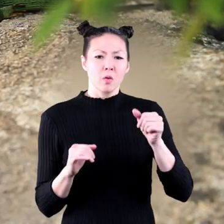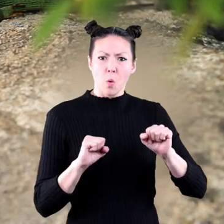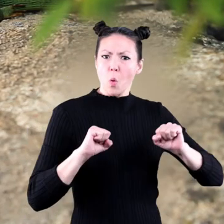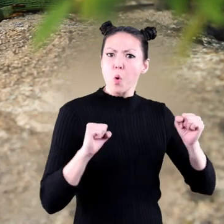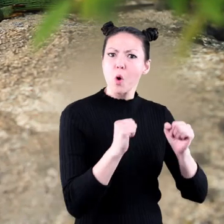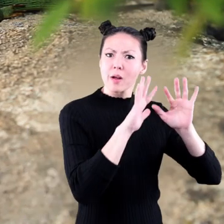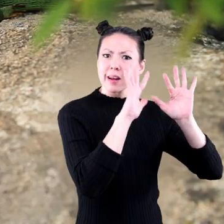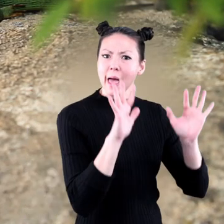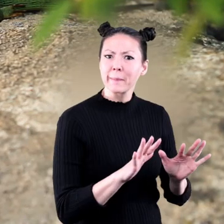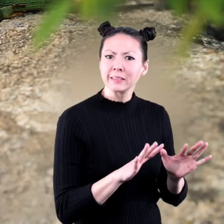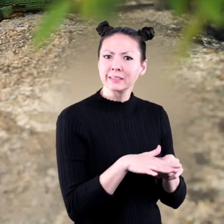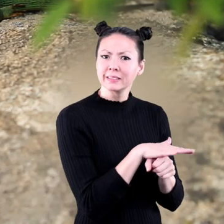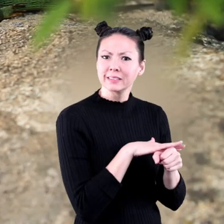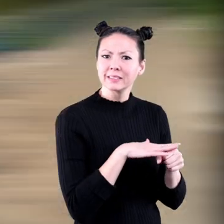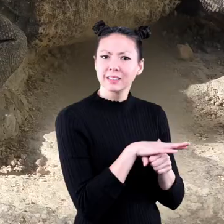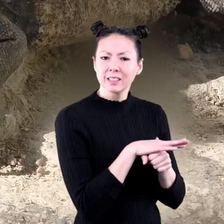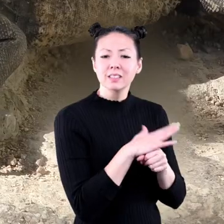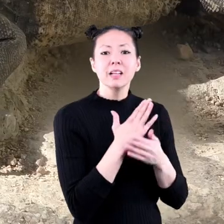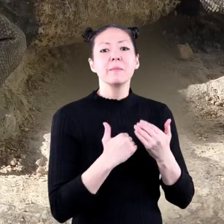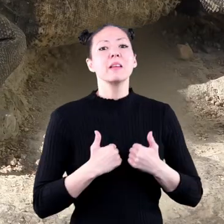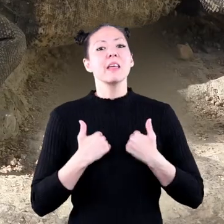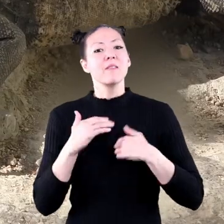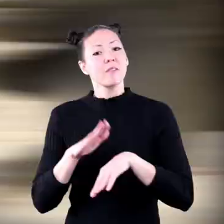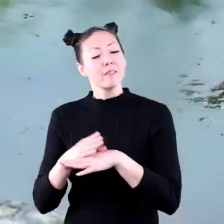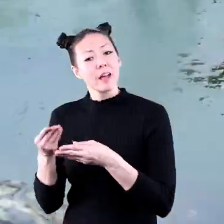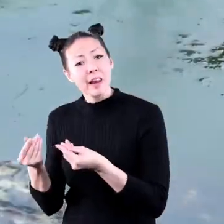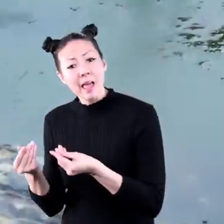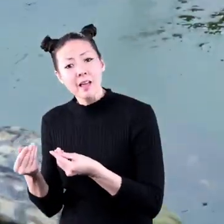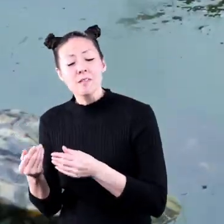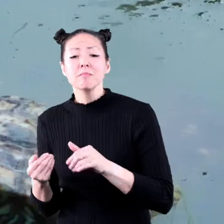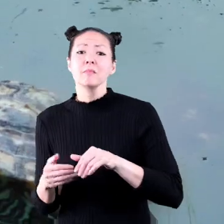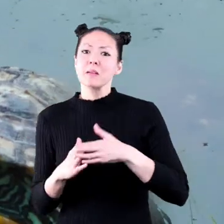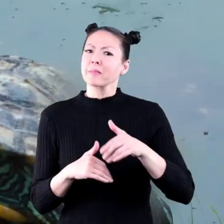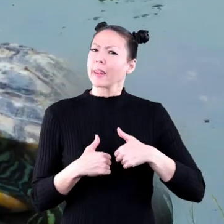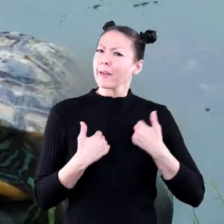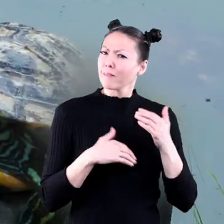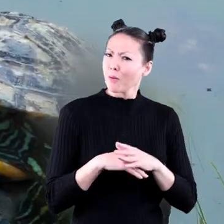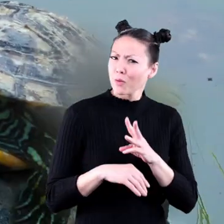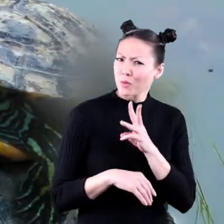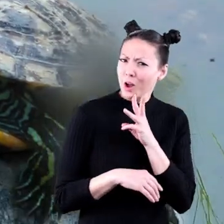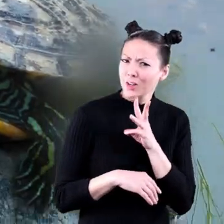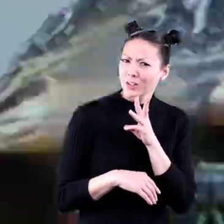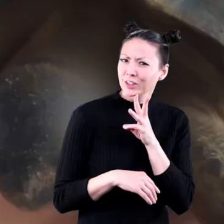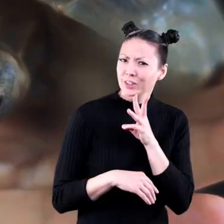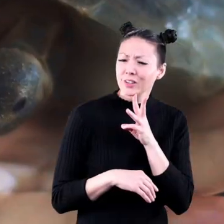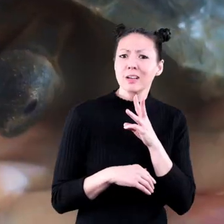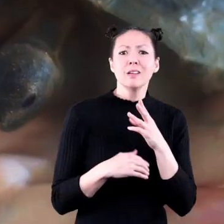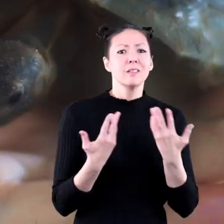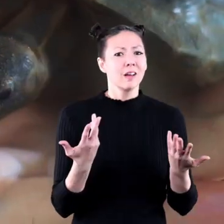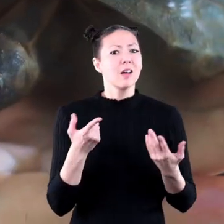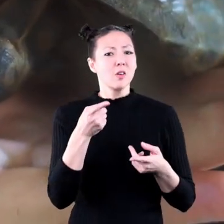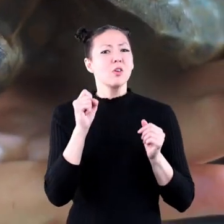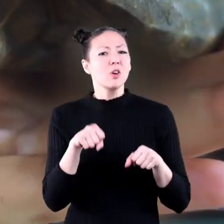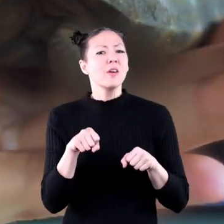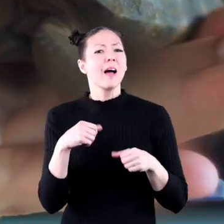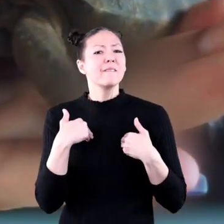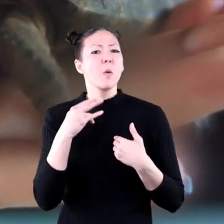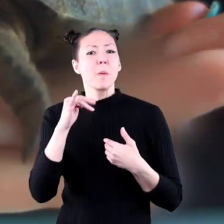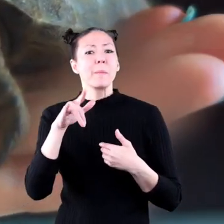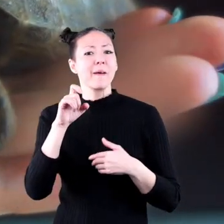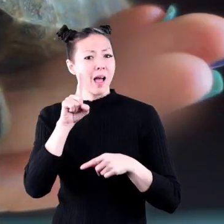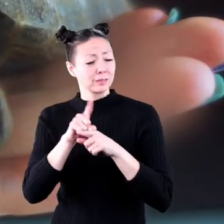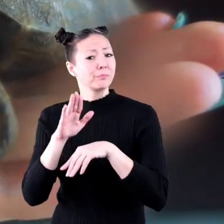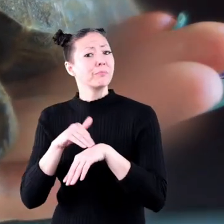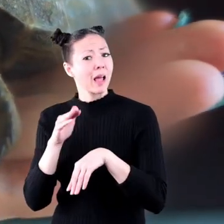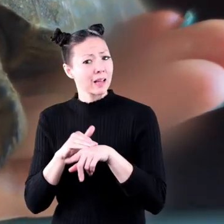live in cold climates. Some live on land and others in water. If you could have a reptile for a pet,